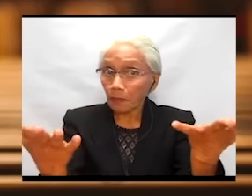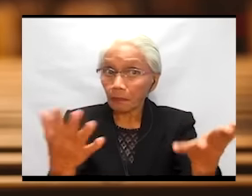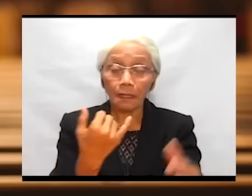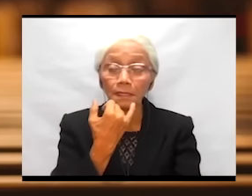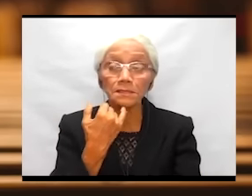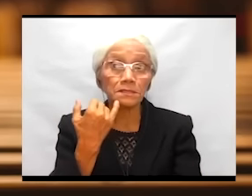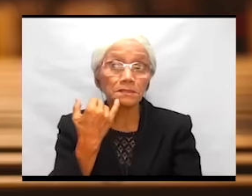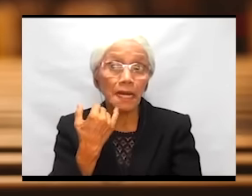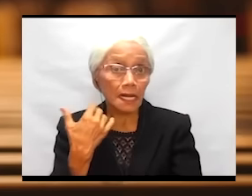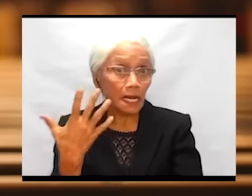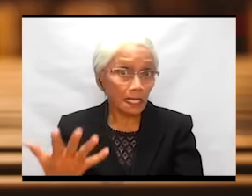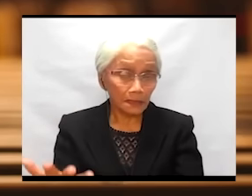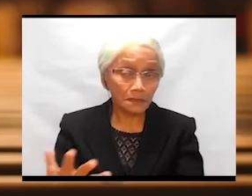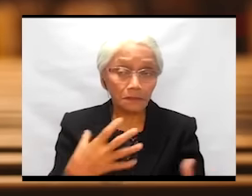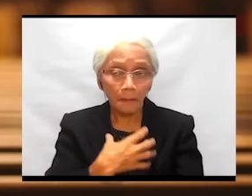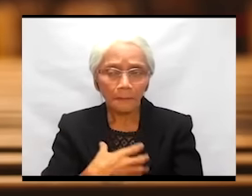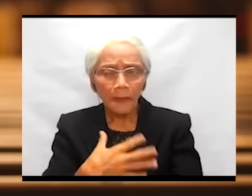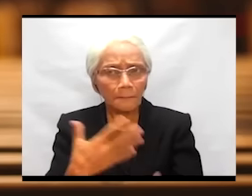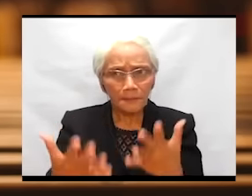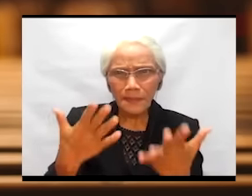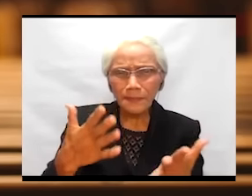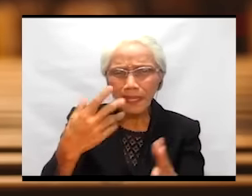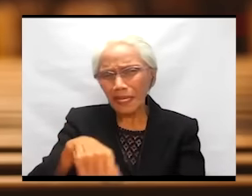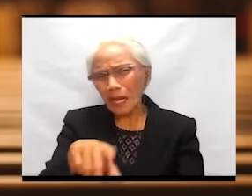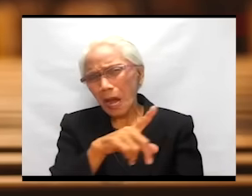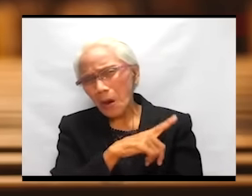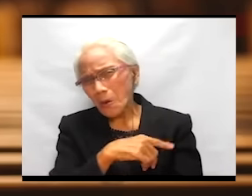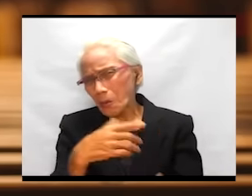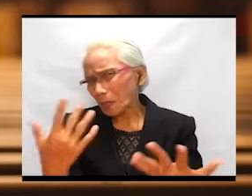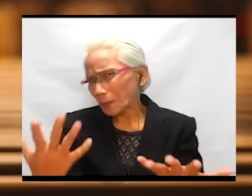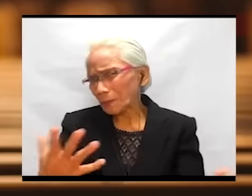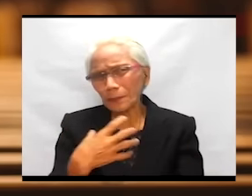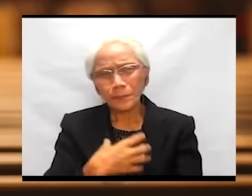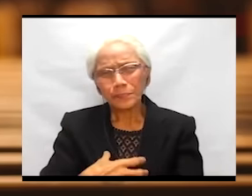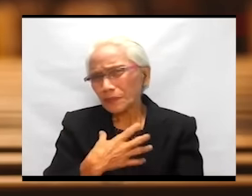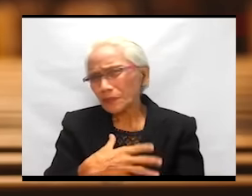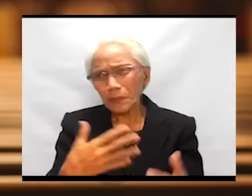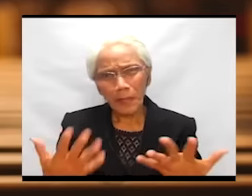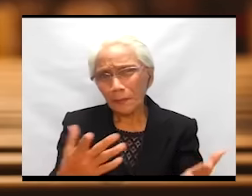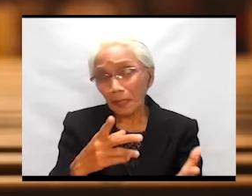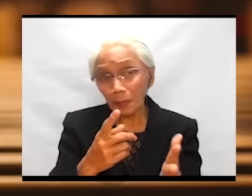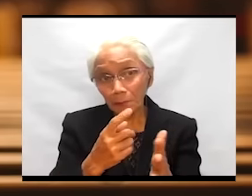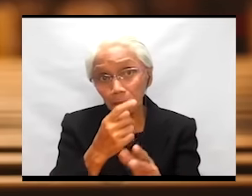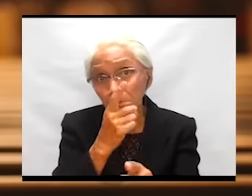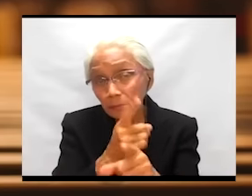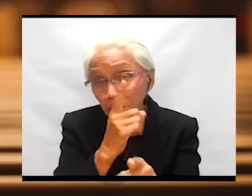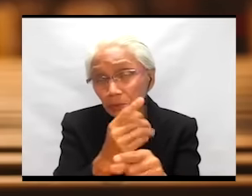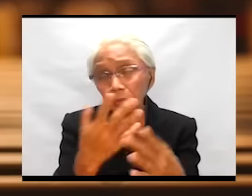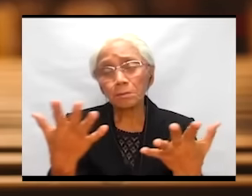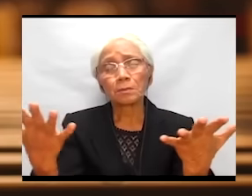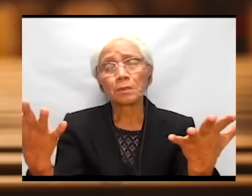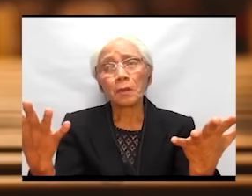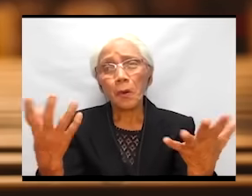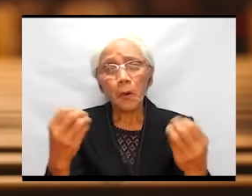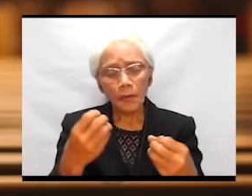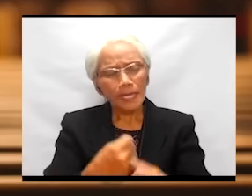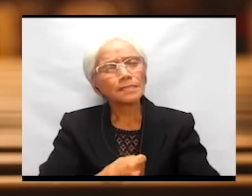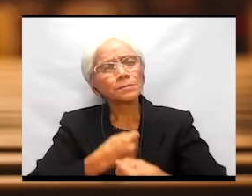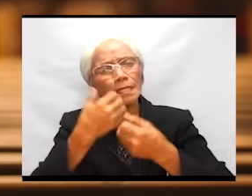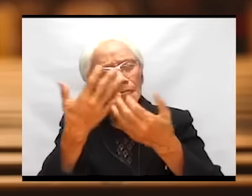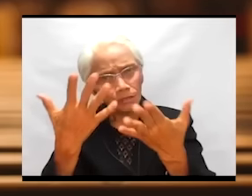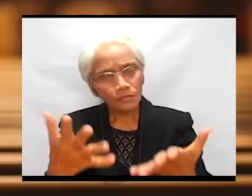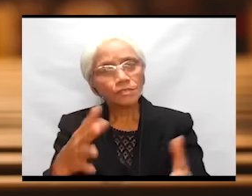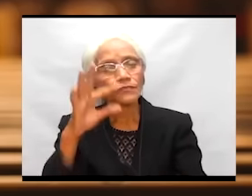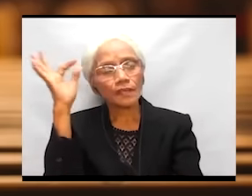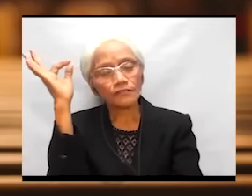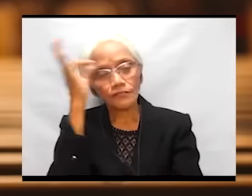Israelites complained. Maybe our complaints, some are legitimate, as I said, some may be expressions of